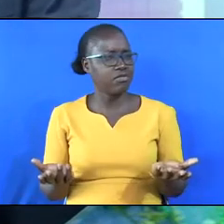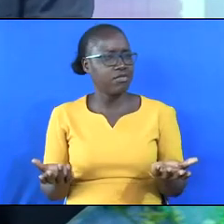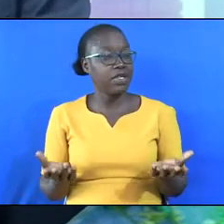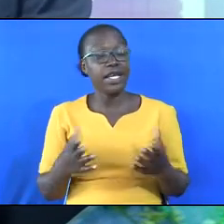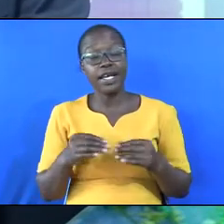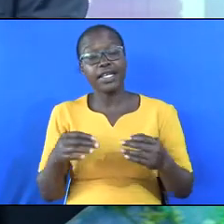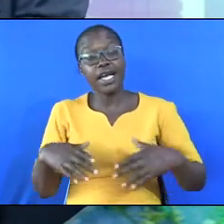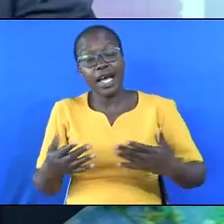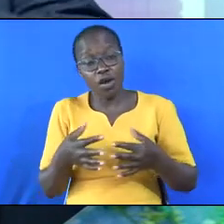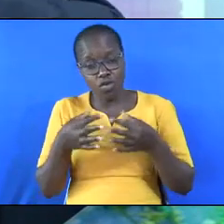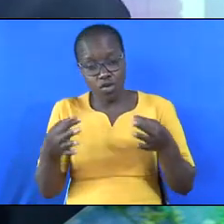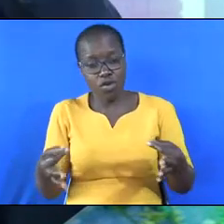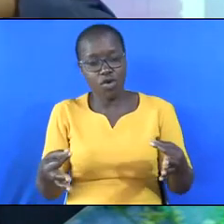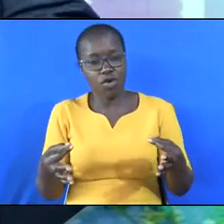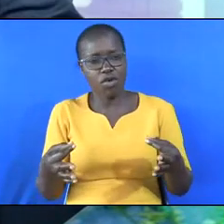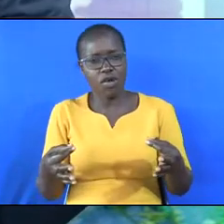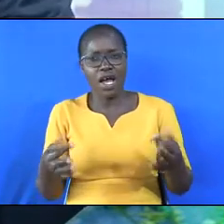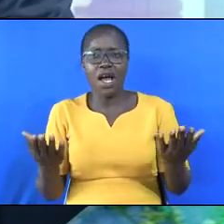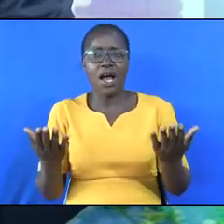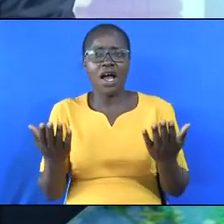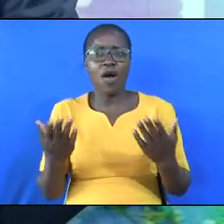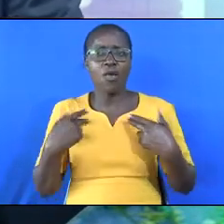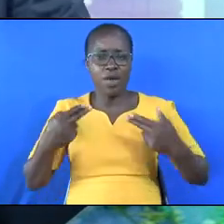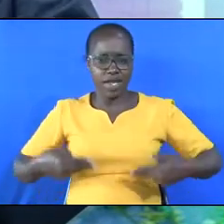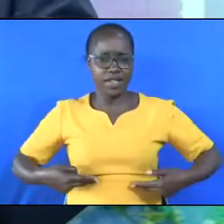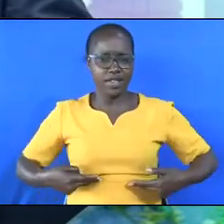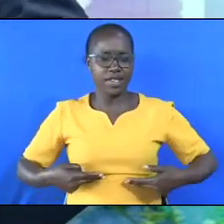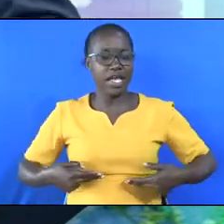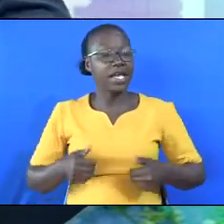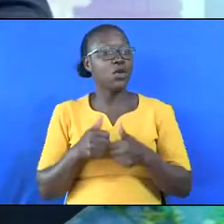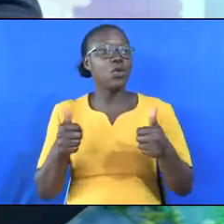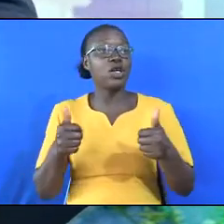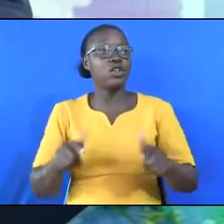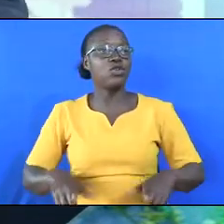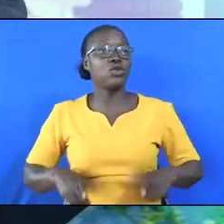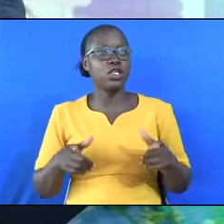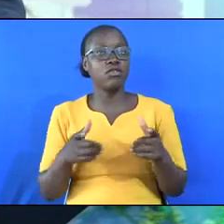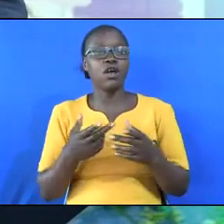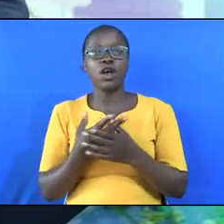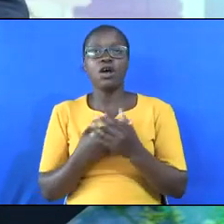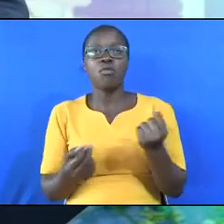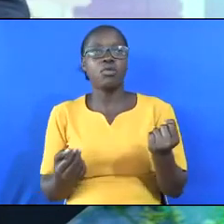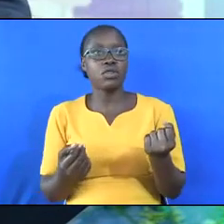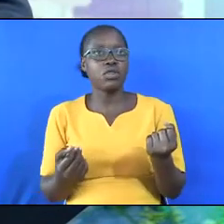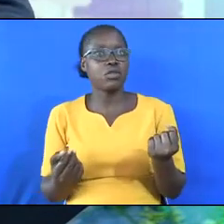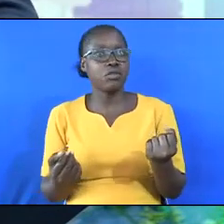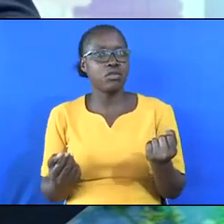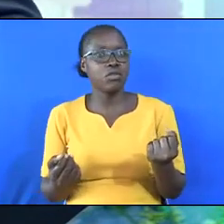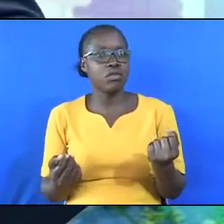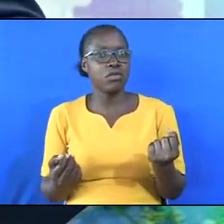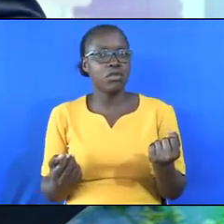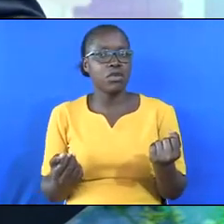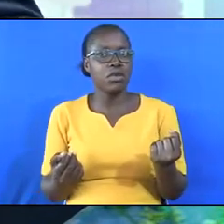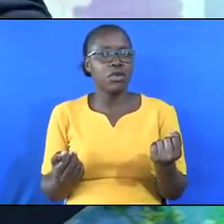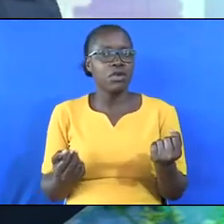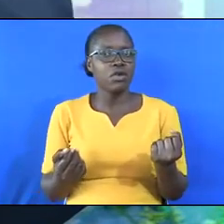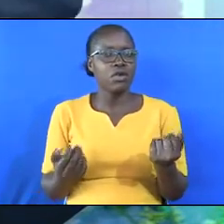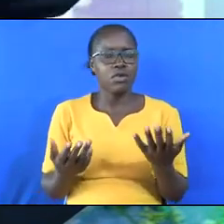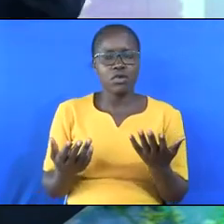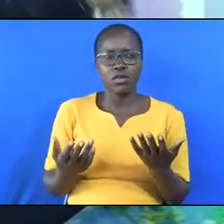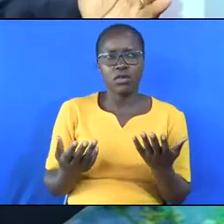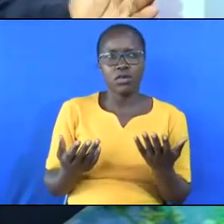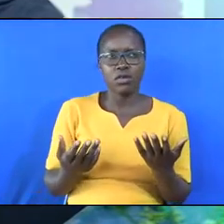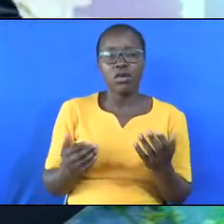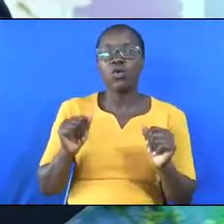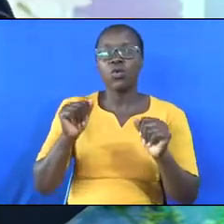and how long, how well we live. God has given us power of choice. We can literally choose between